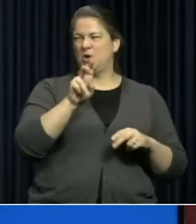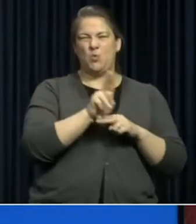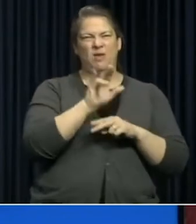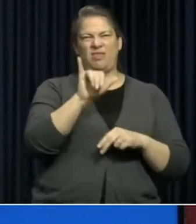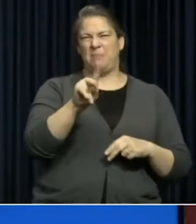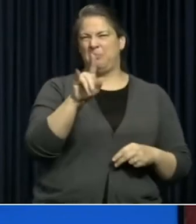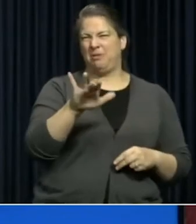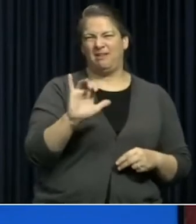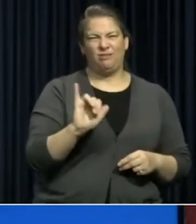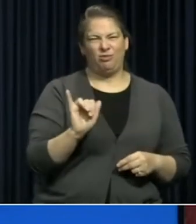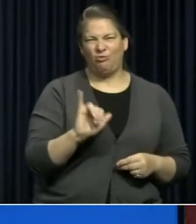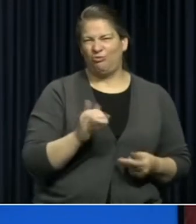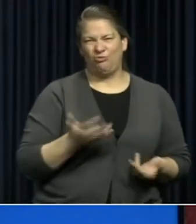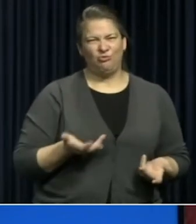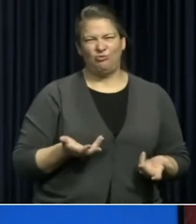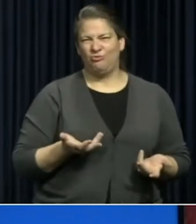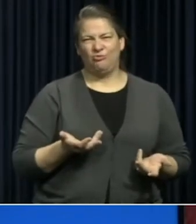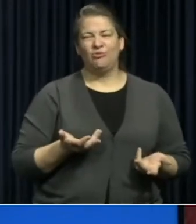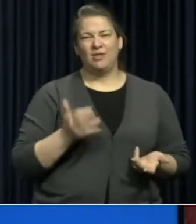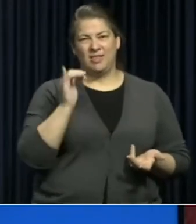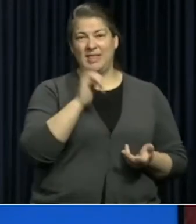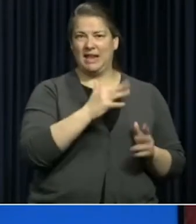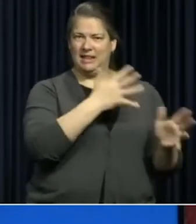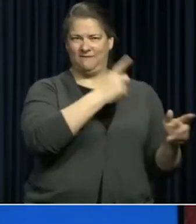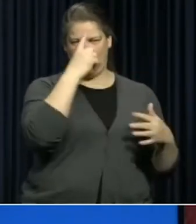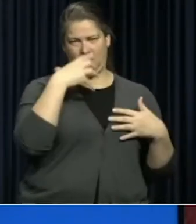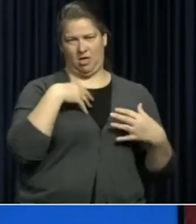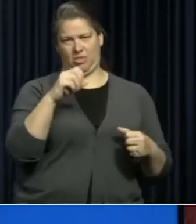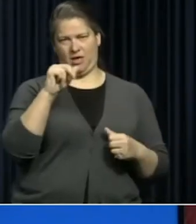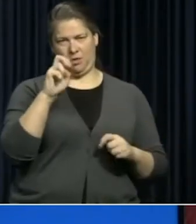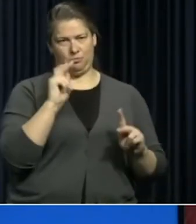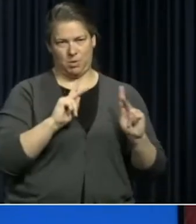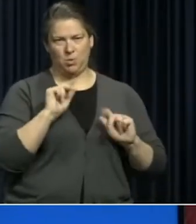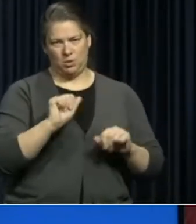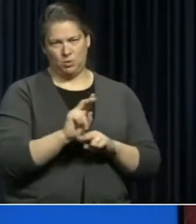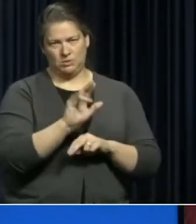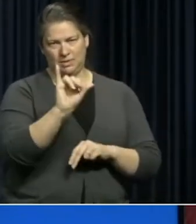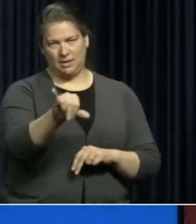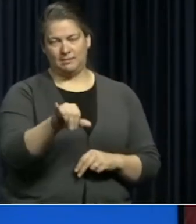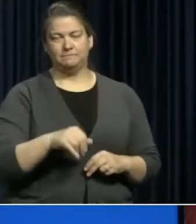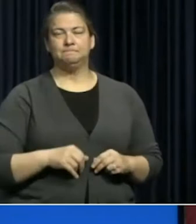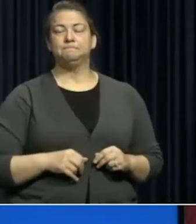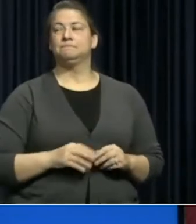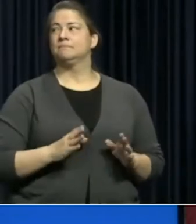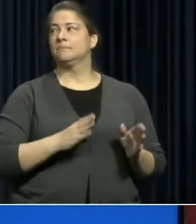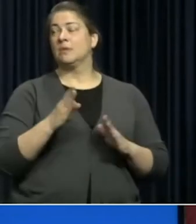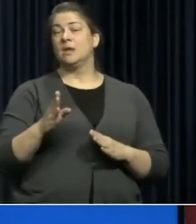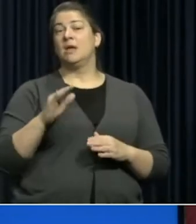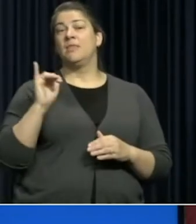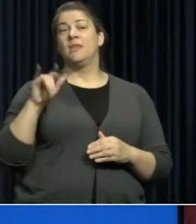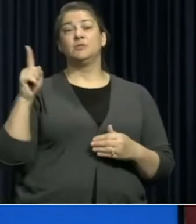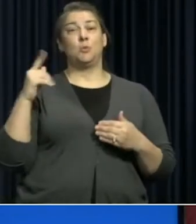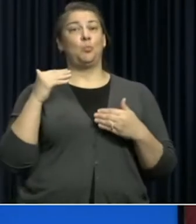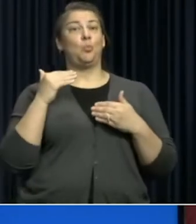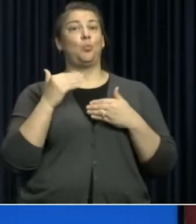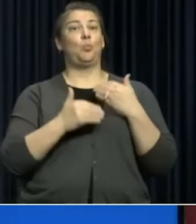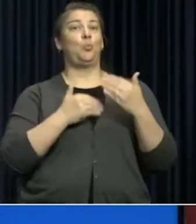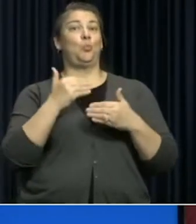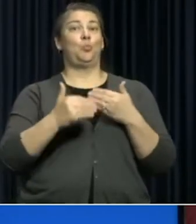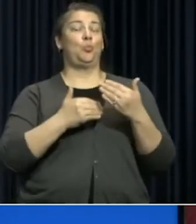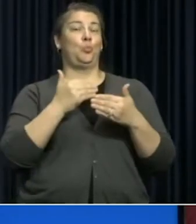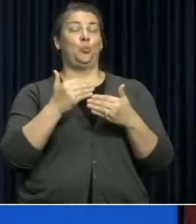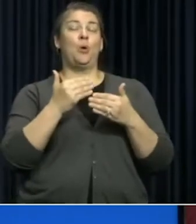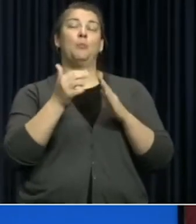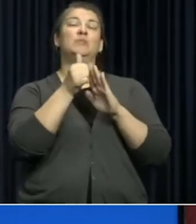these in public either. These the health care providers can use. This is a procedural mask. You'll see these in the